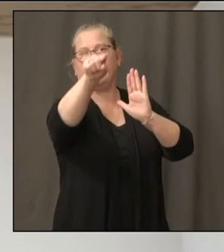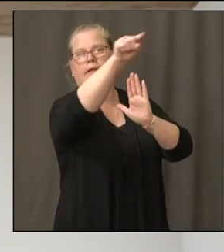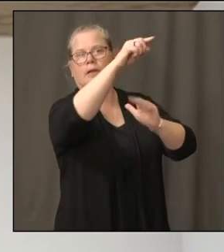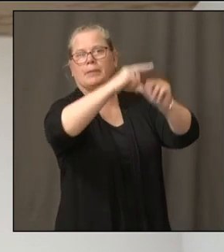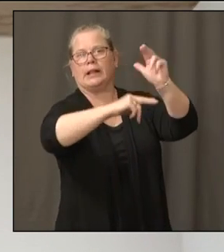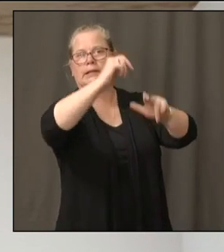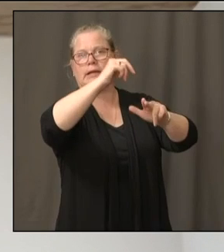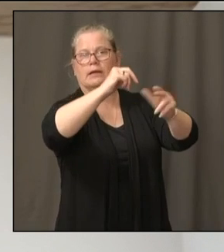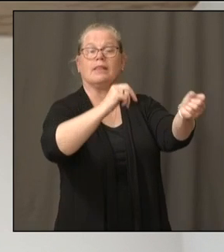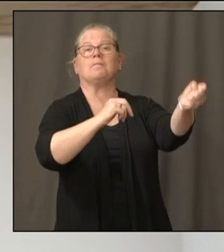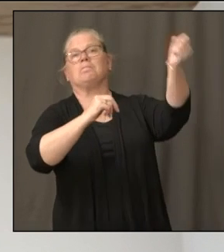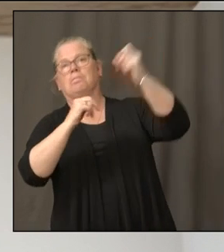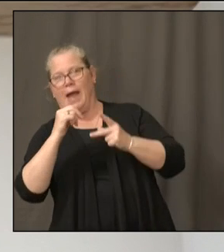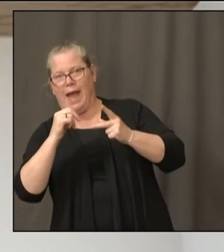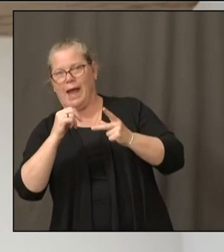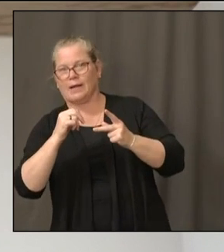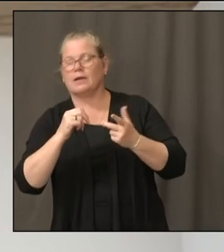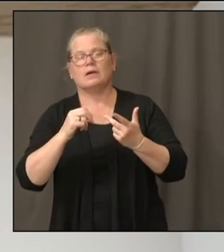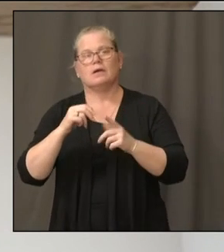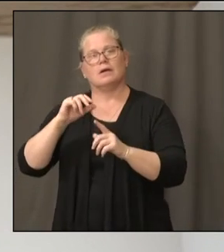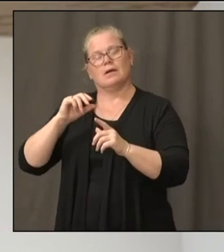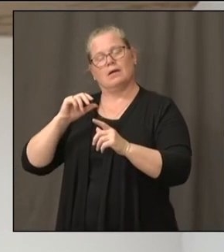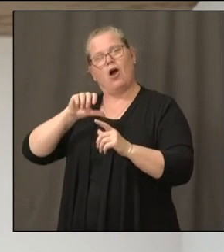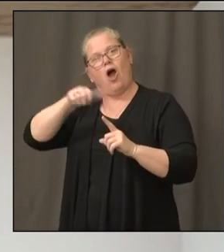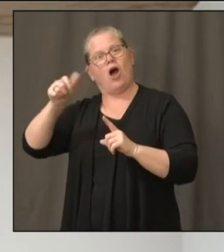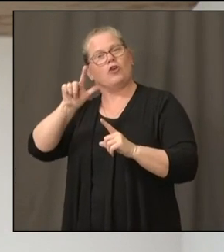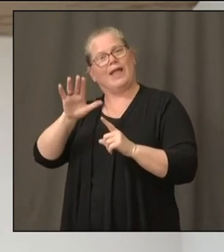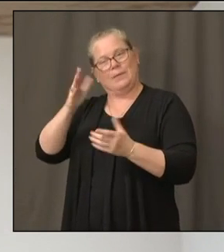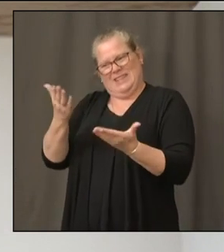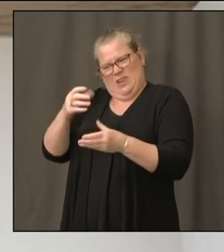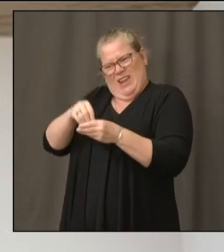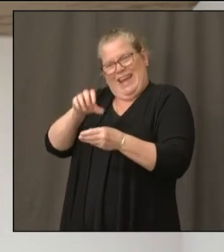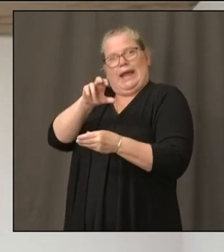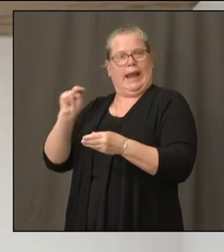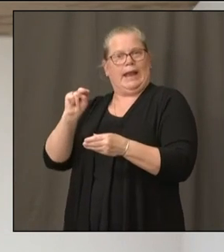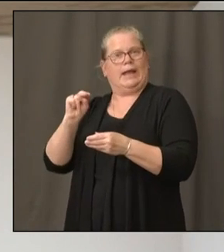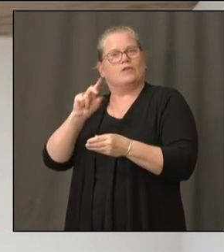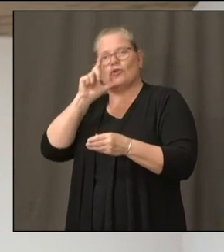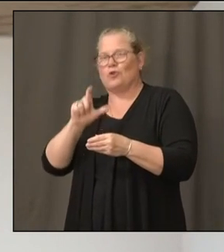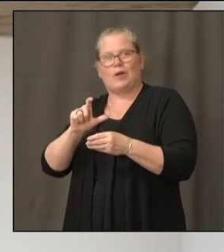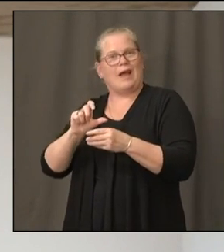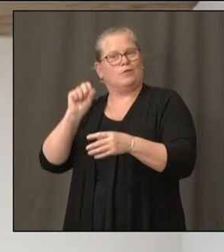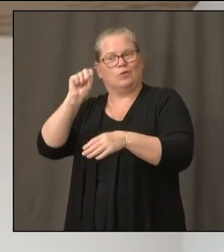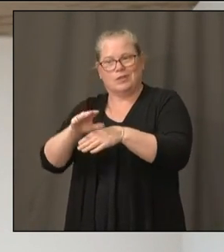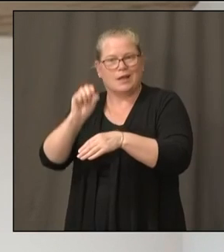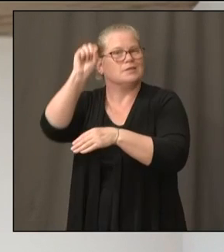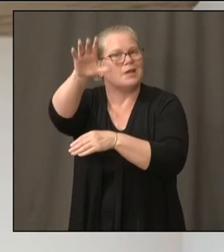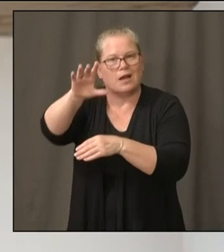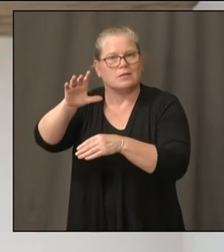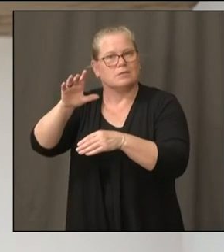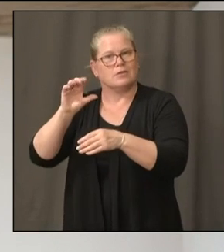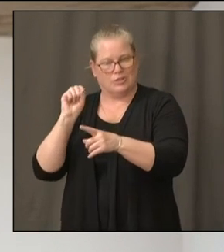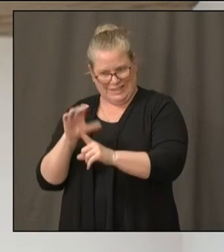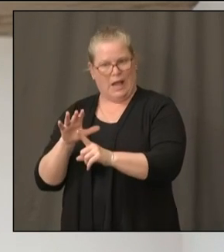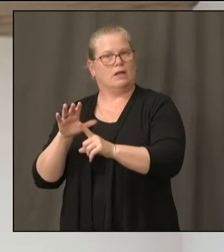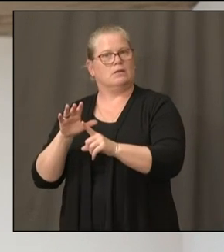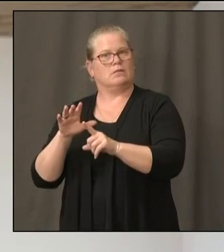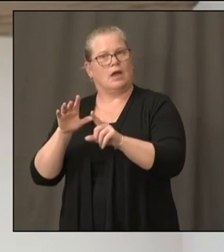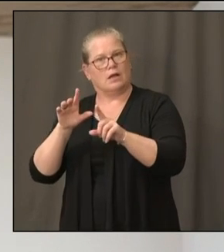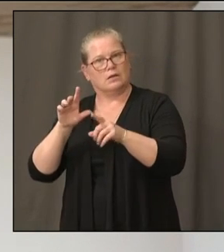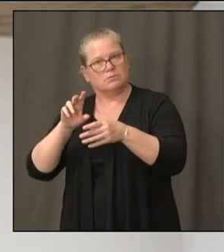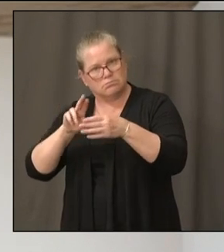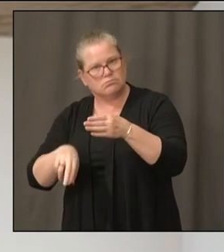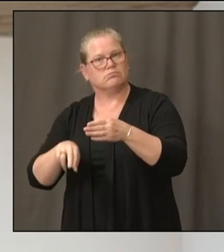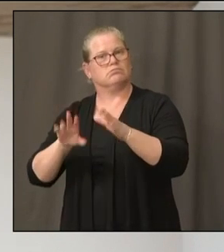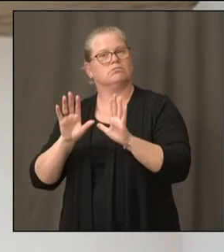I think this is a bigger issue. I understand the question about seven-day rolling average. We'll look into it. I